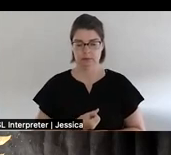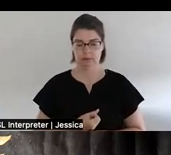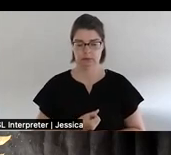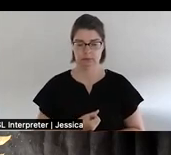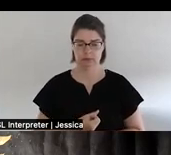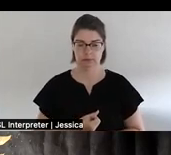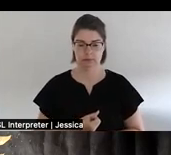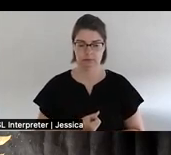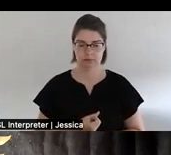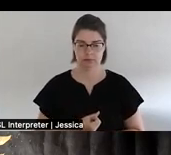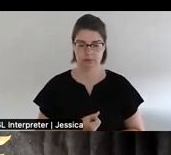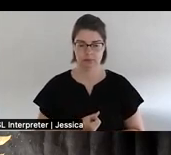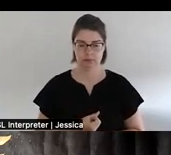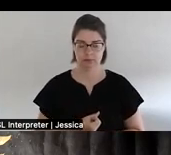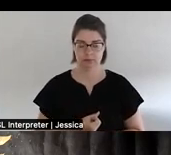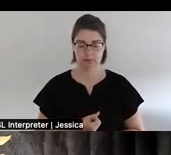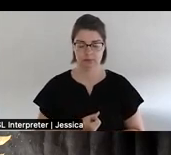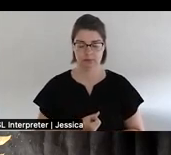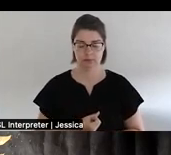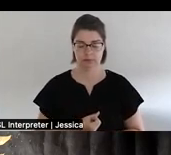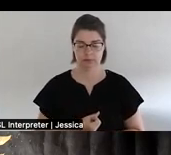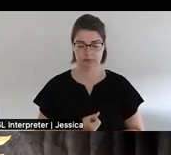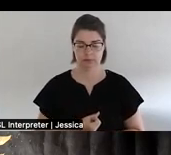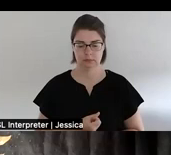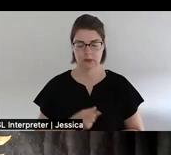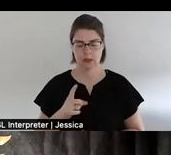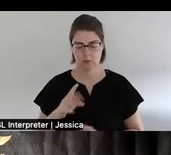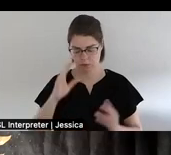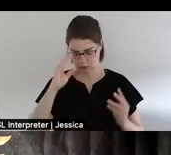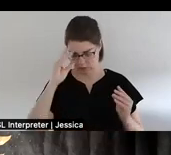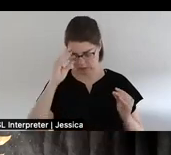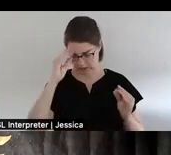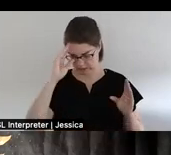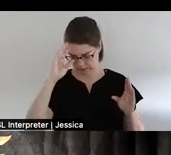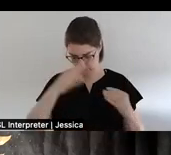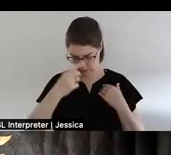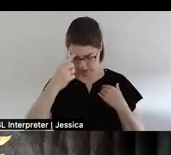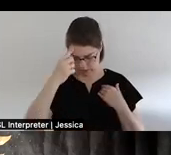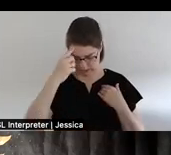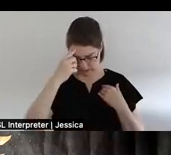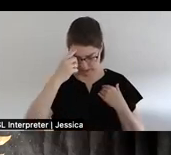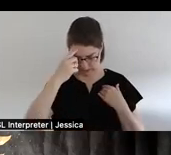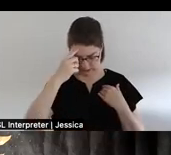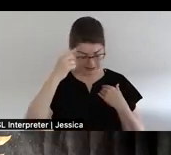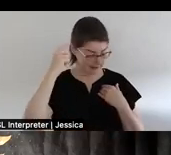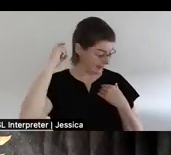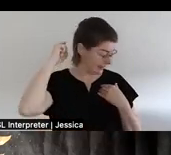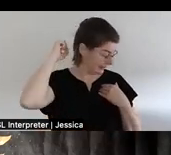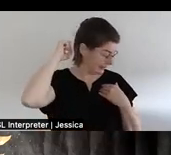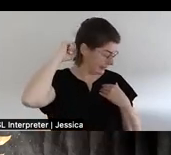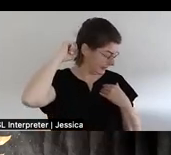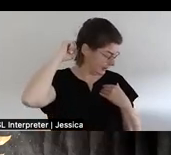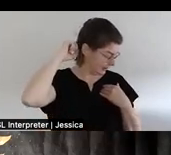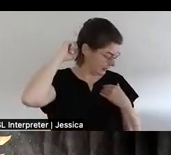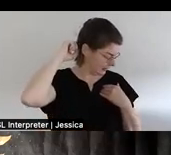And now. In your head. Between the back of your head and the inside of your closed